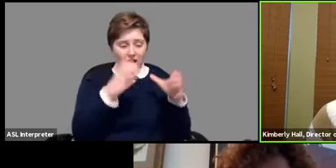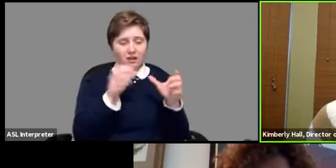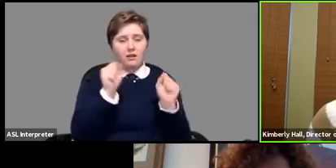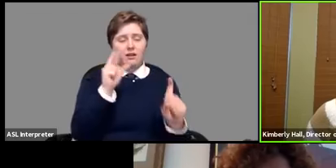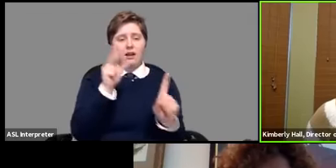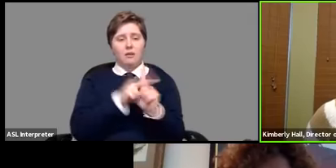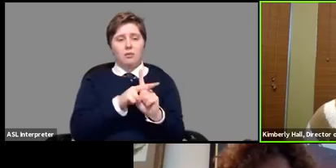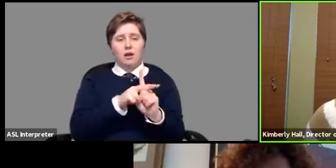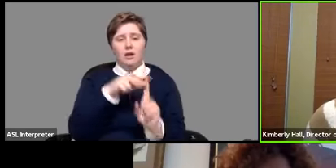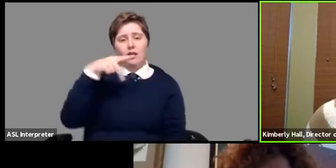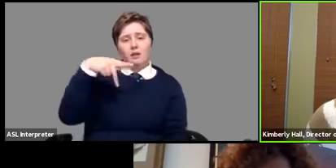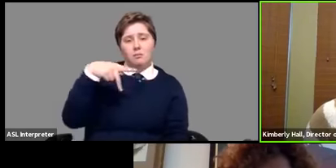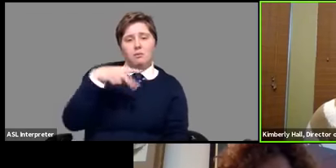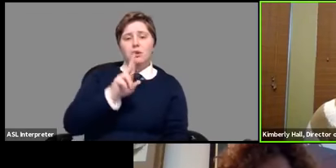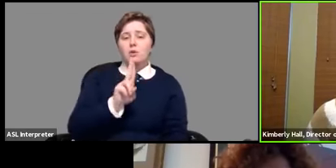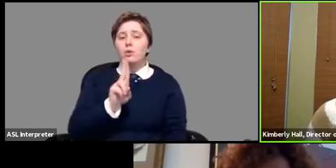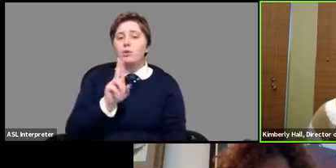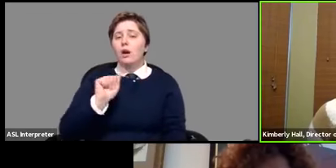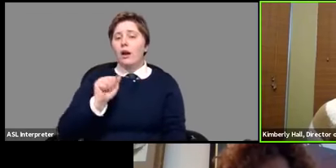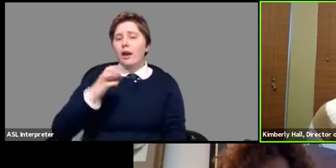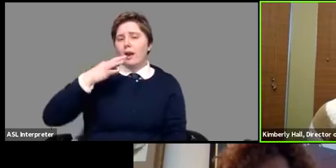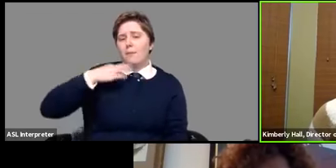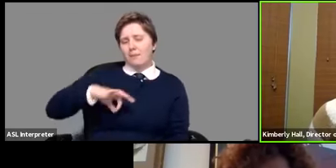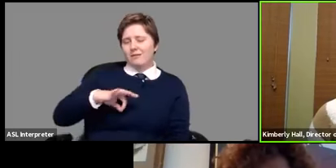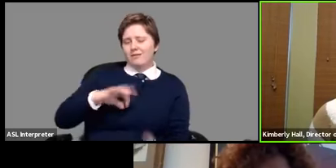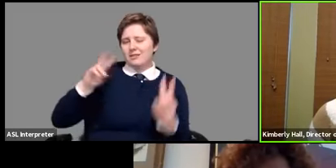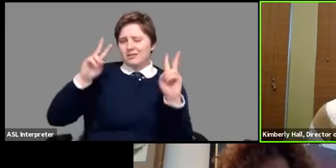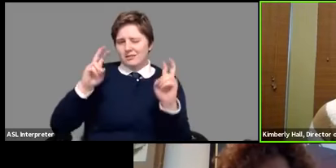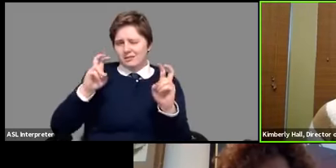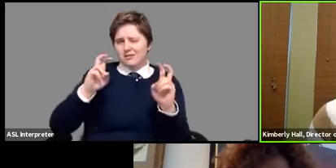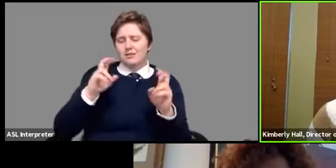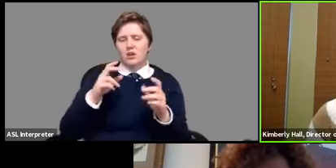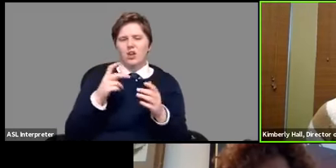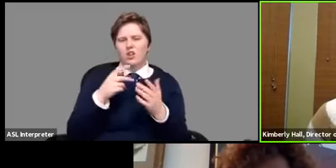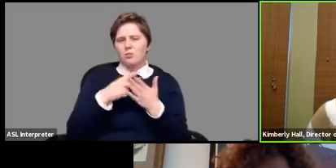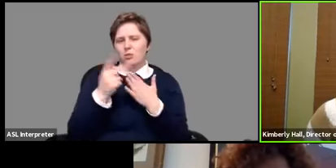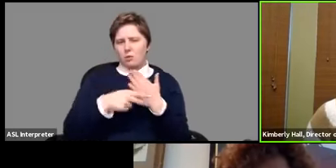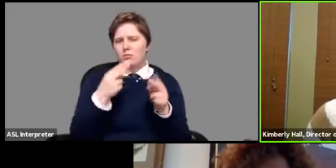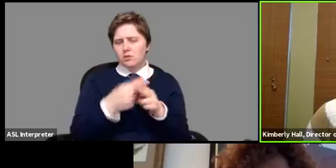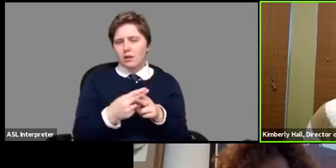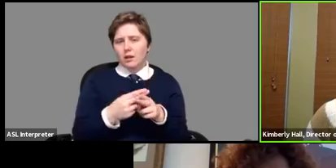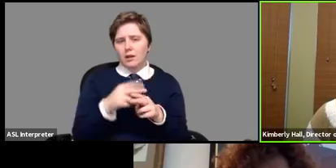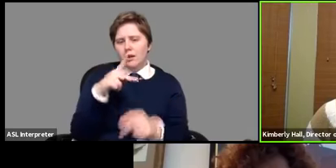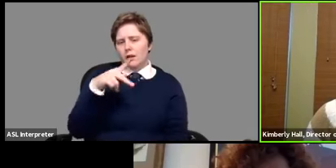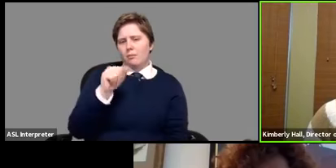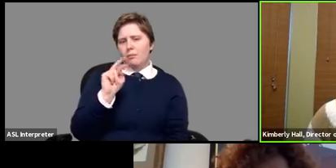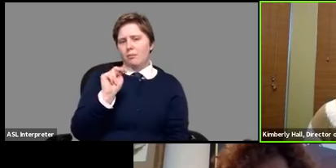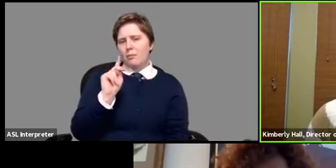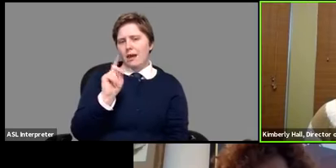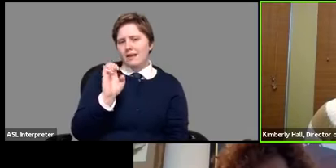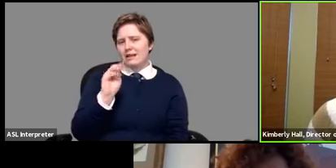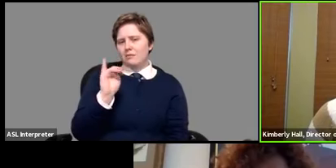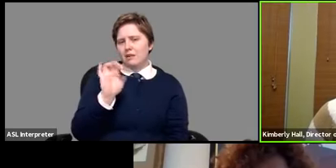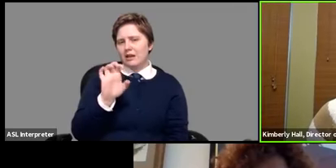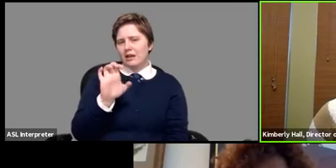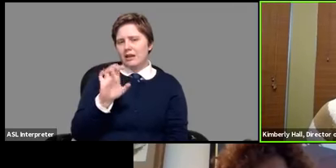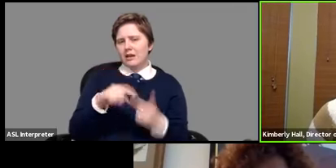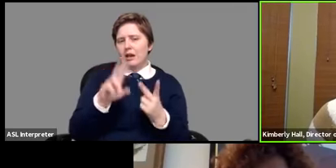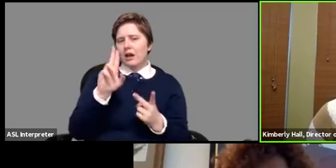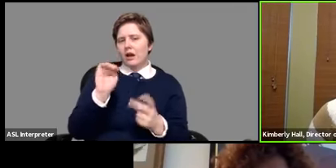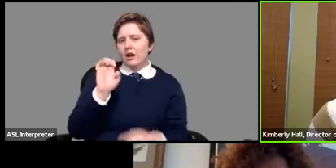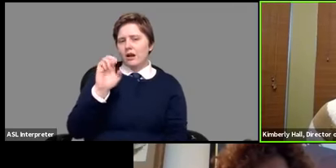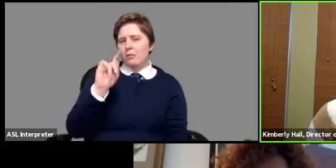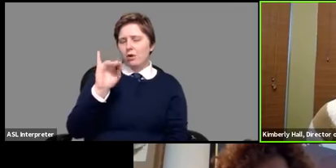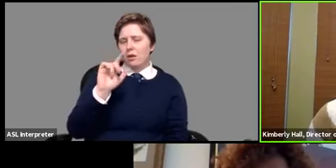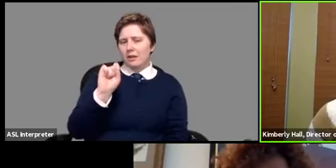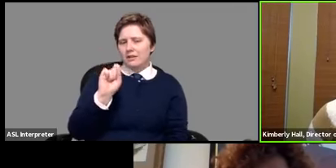pua benefits that's what we're the program is called pandemic unemployment assistance and so they will